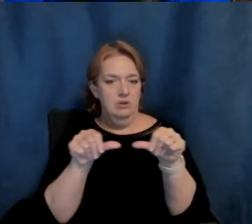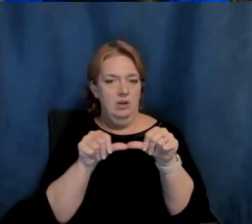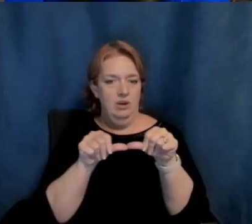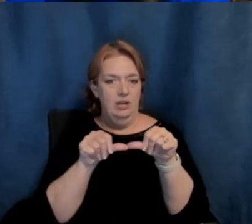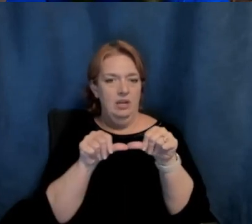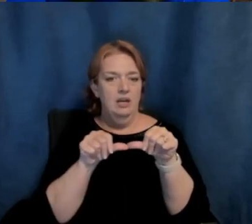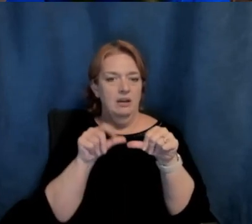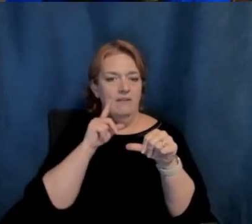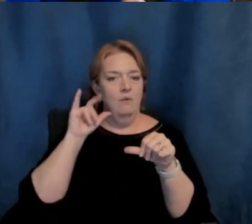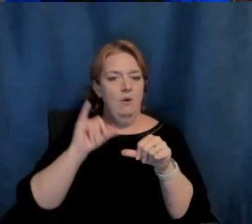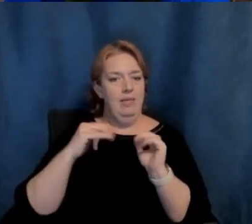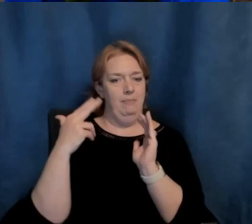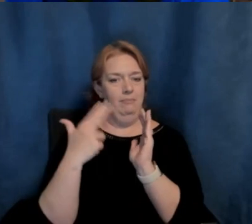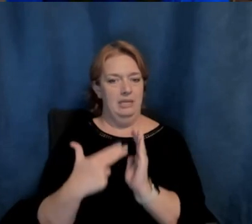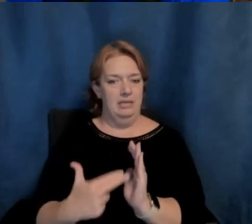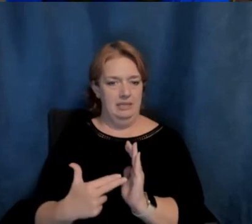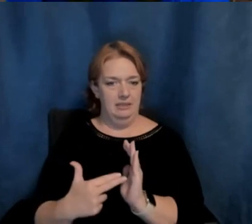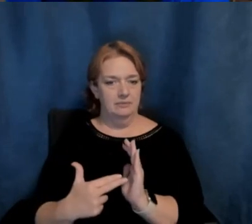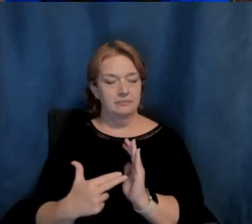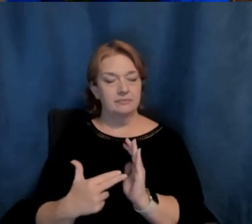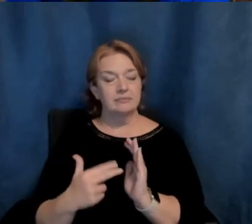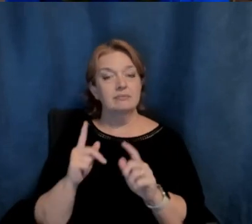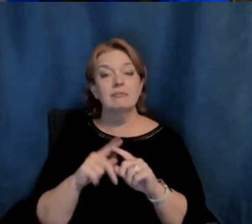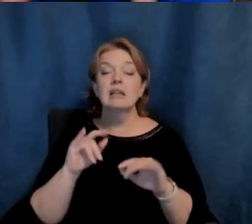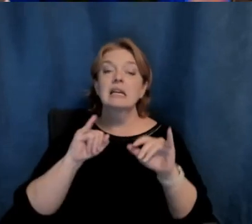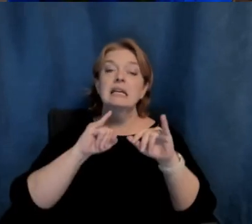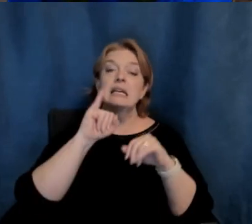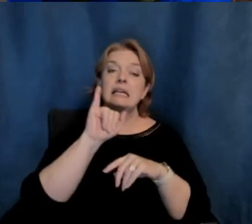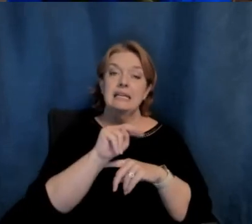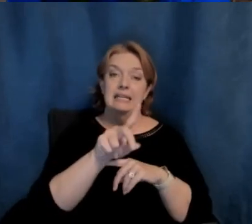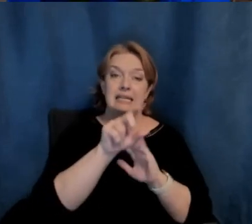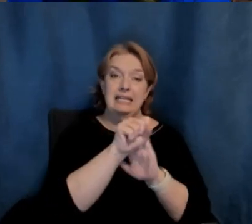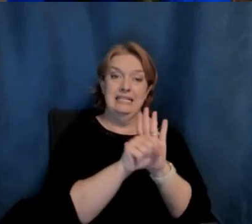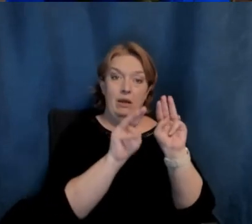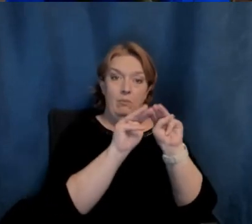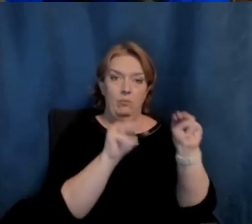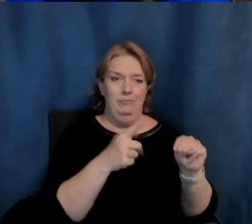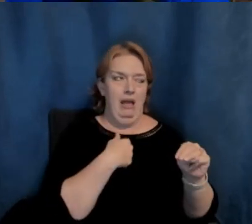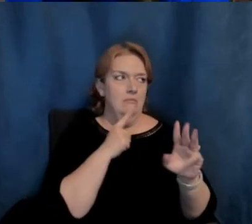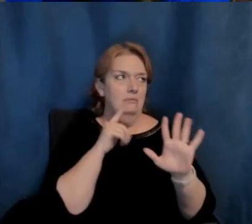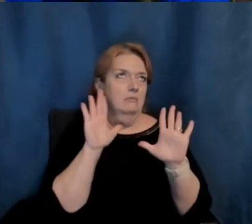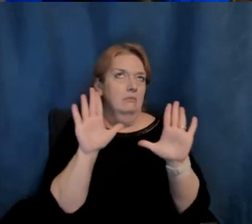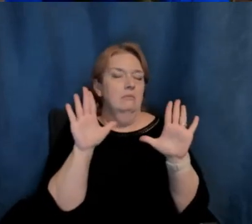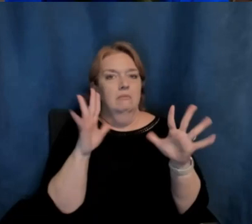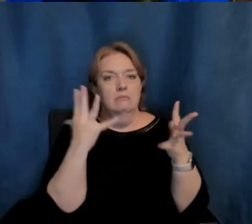But the Indiana State Museum has very amazing